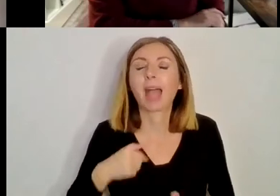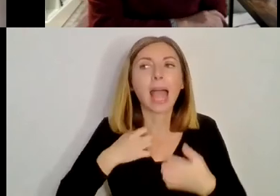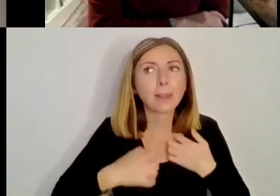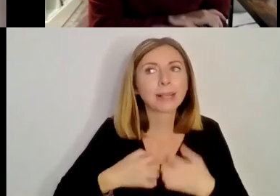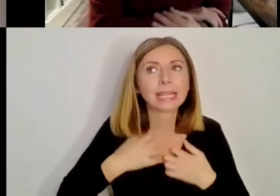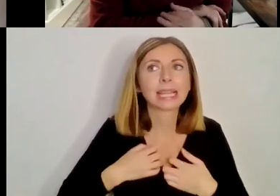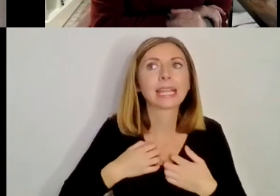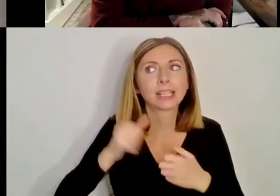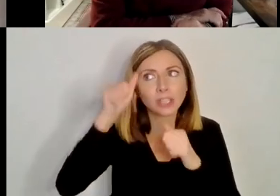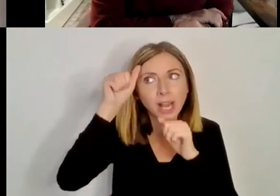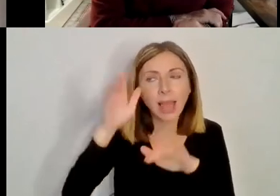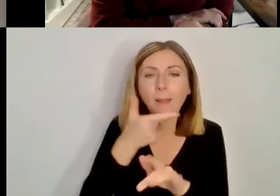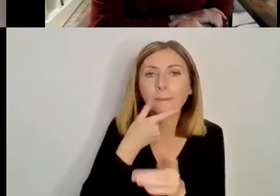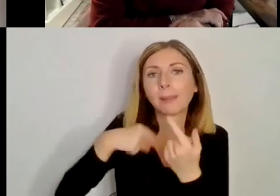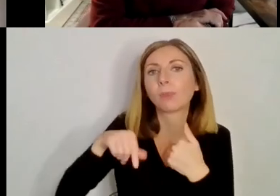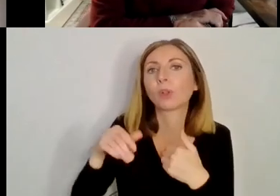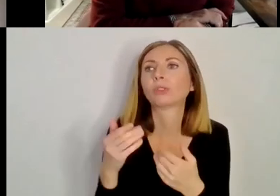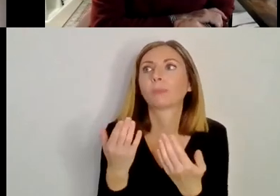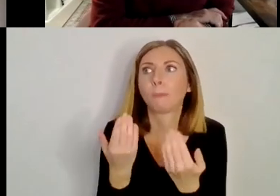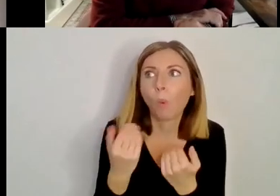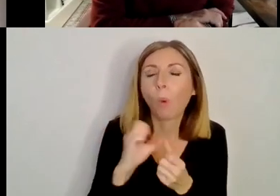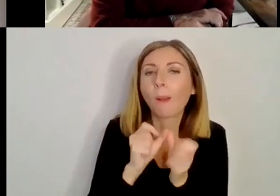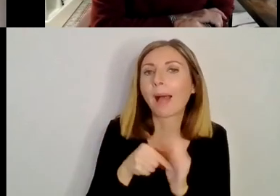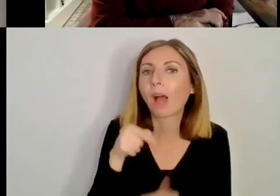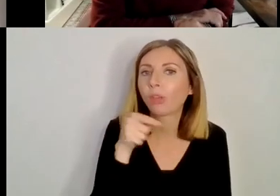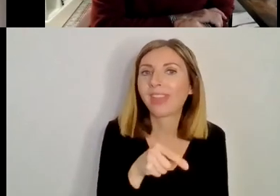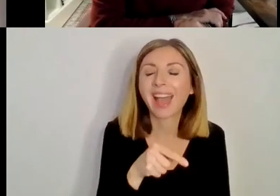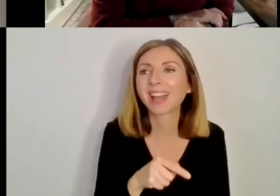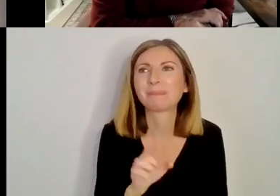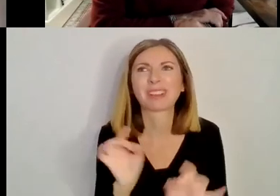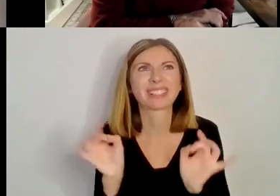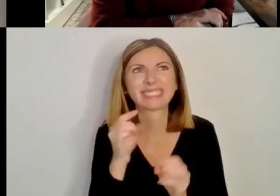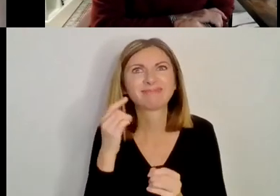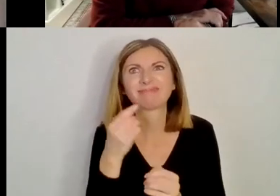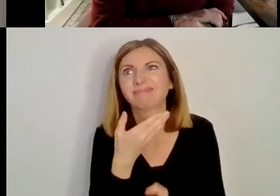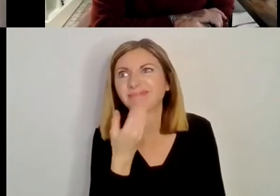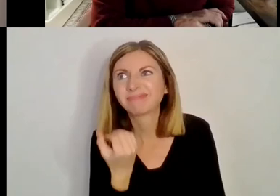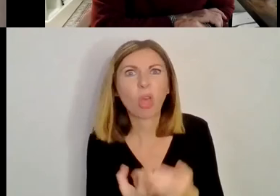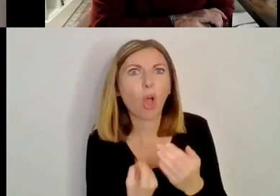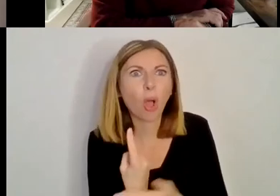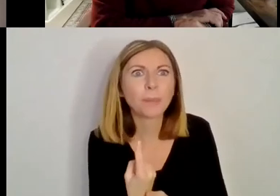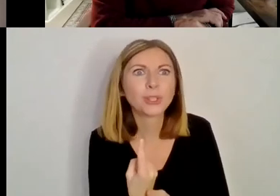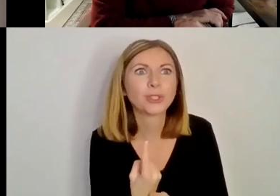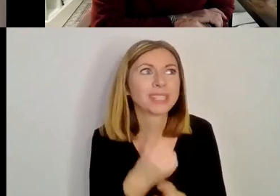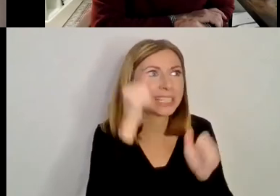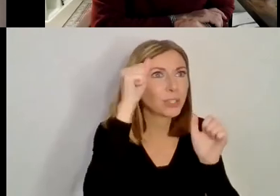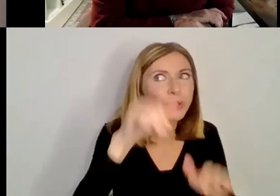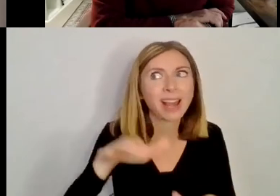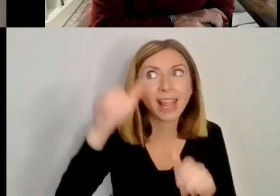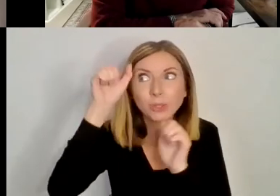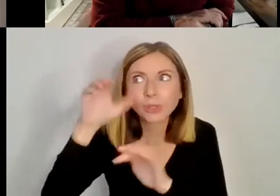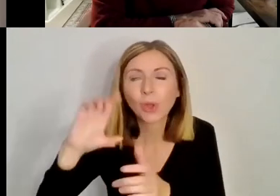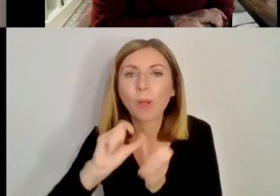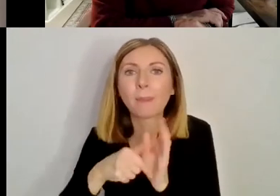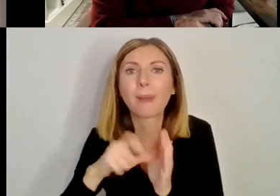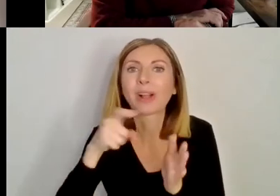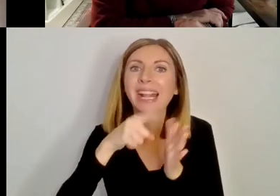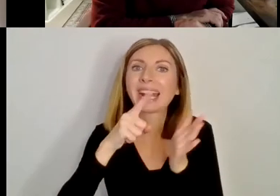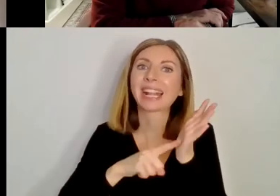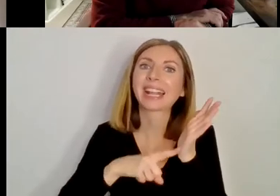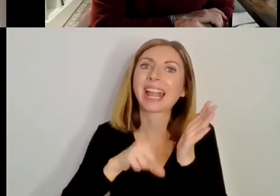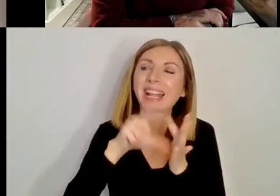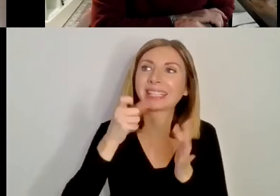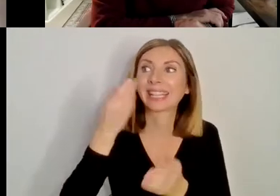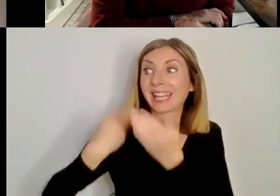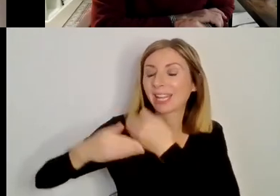more about that when I don't think we get the opportunity, really. So, yeah, I, I think this is, um, I, I suppose,